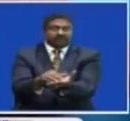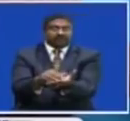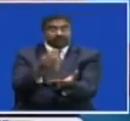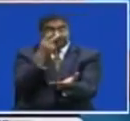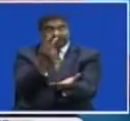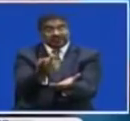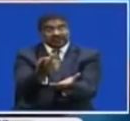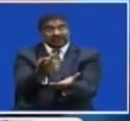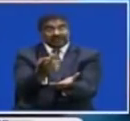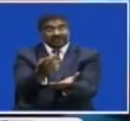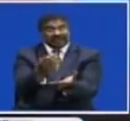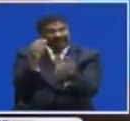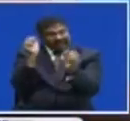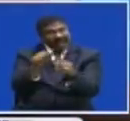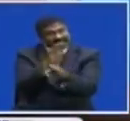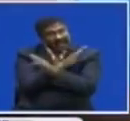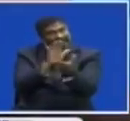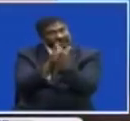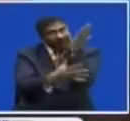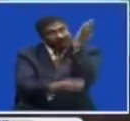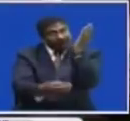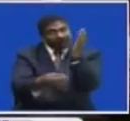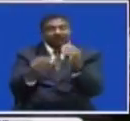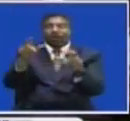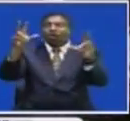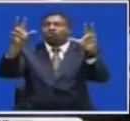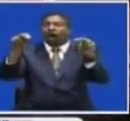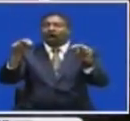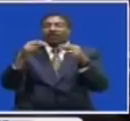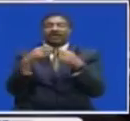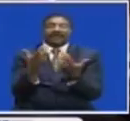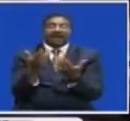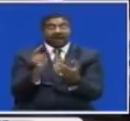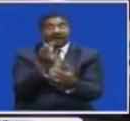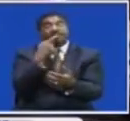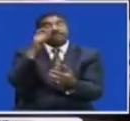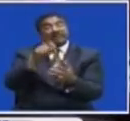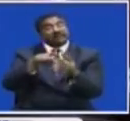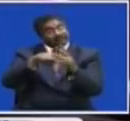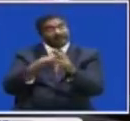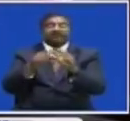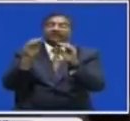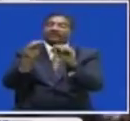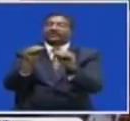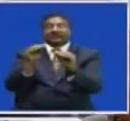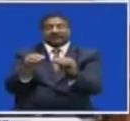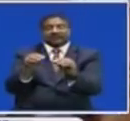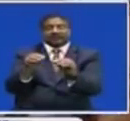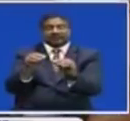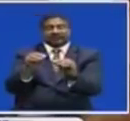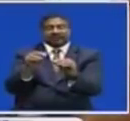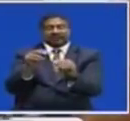Can Zambians be poor like that? No We have to be strategic To minimize